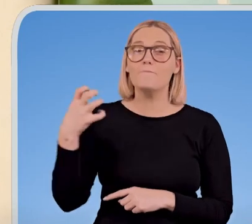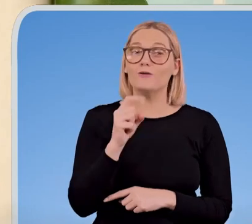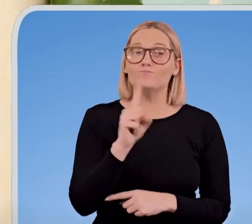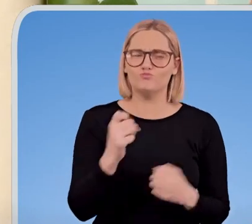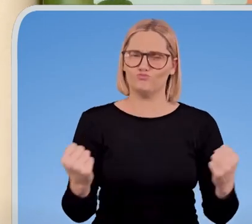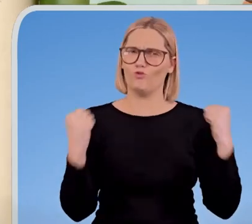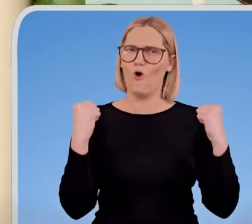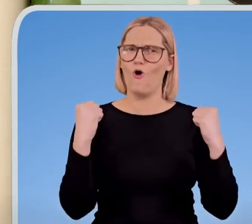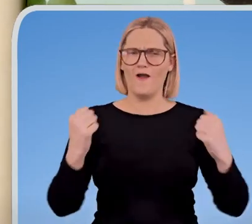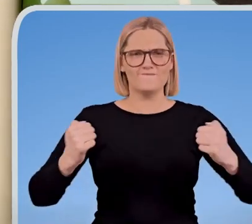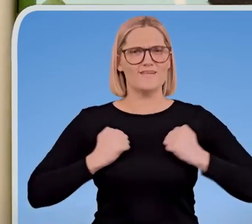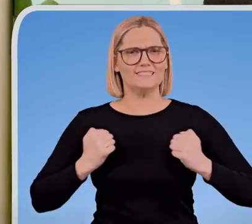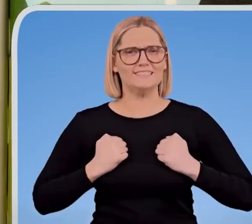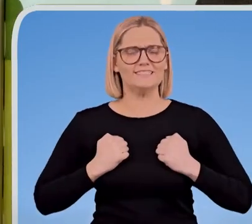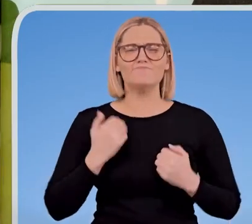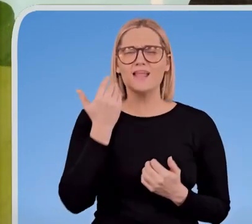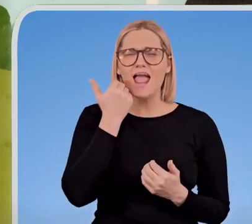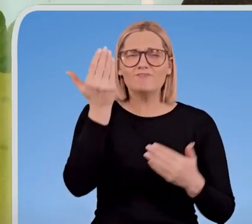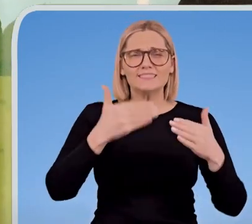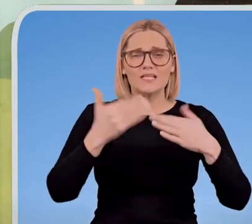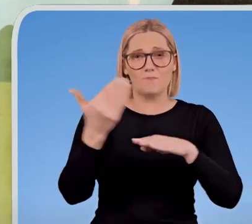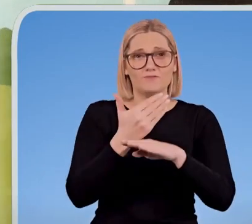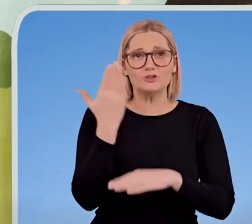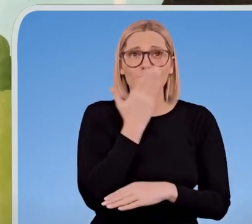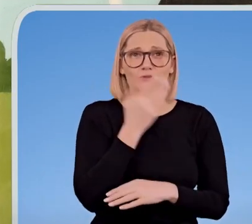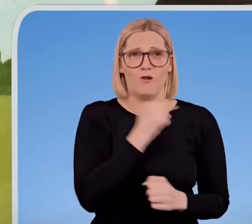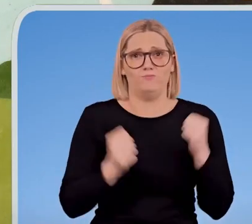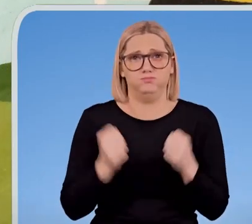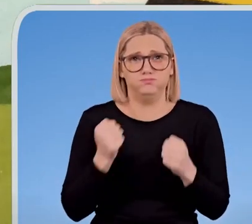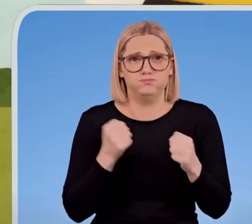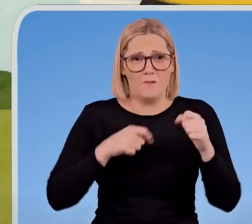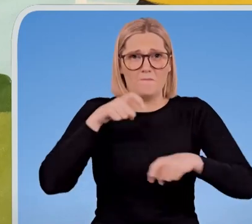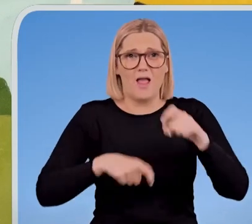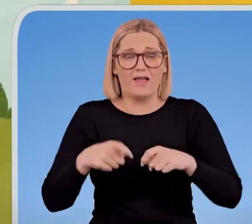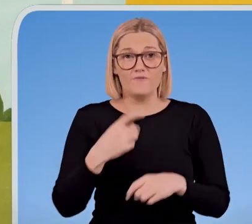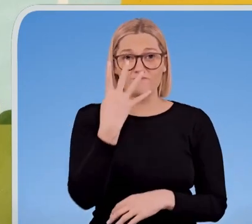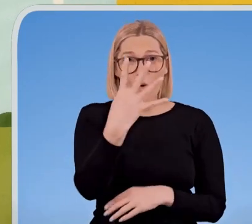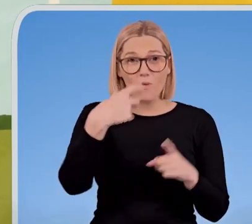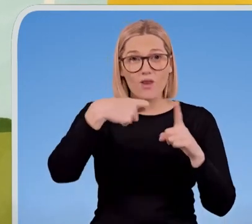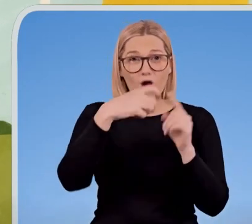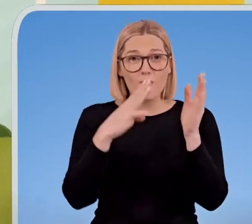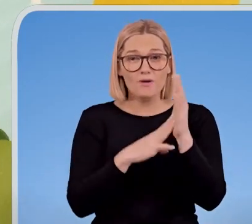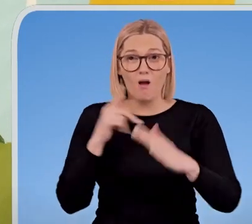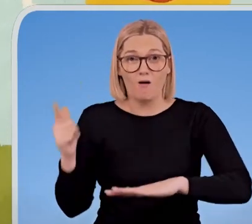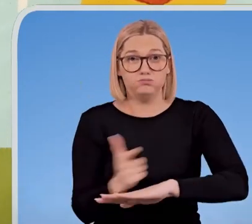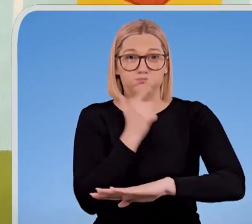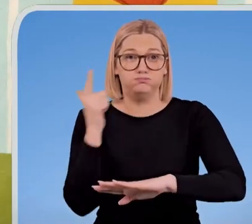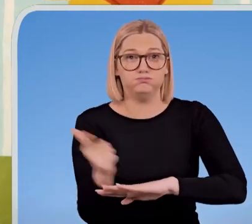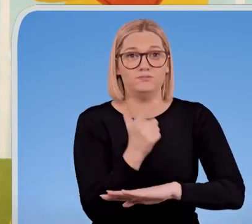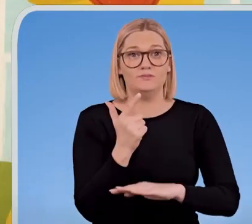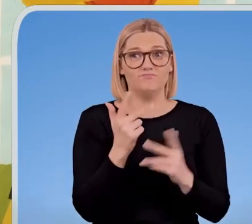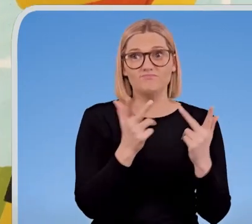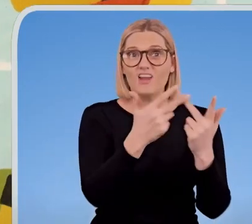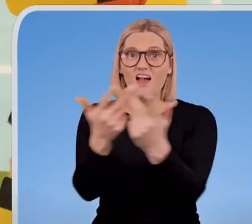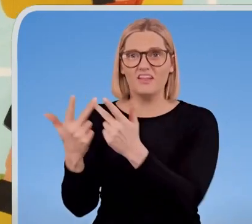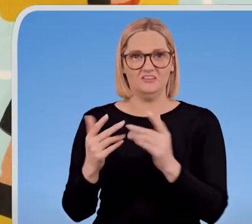Every day before school, Matt would ride his bike and run for kilometres. Nobody in the rugby team was as fit as